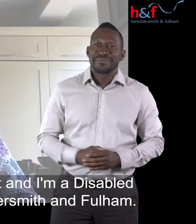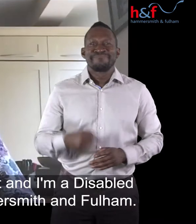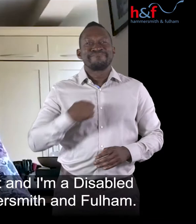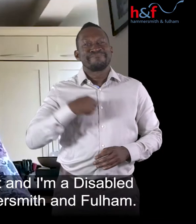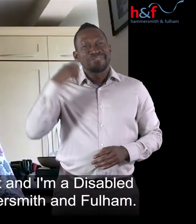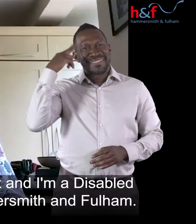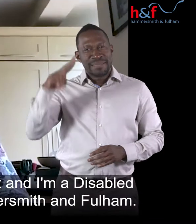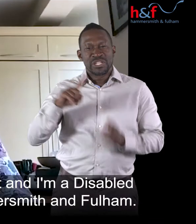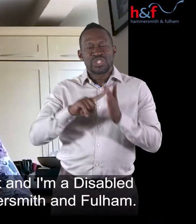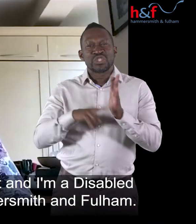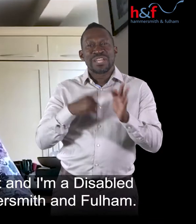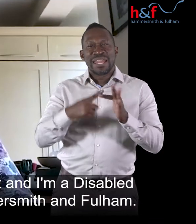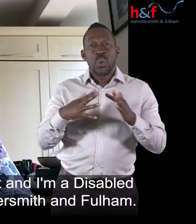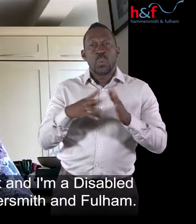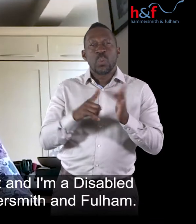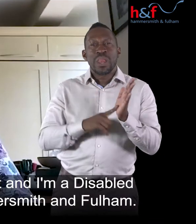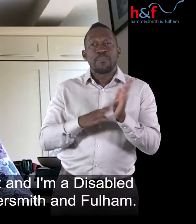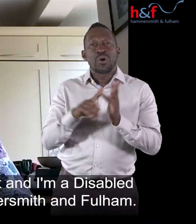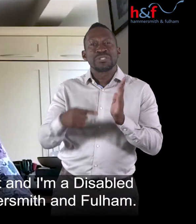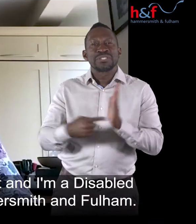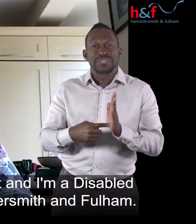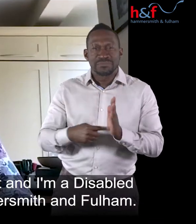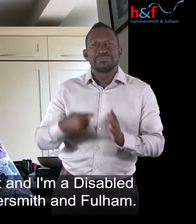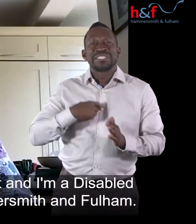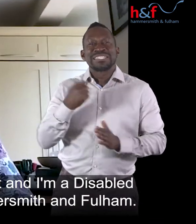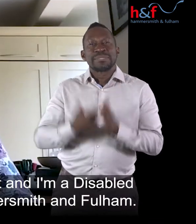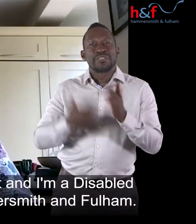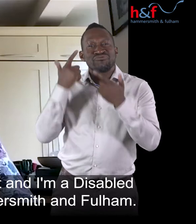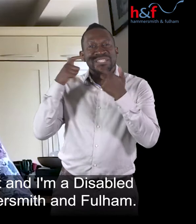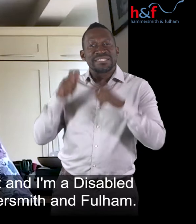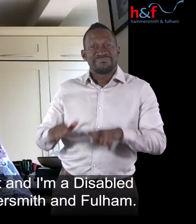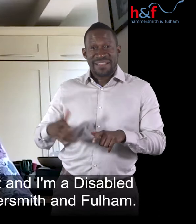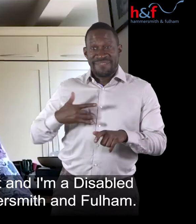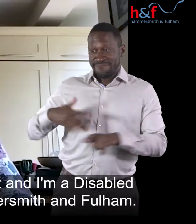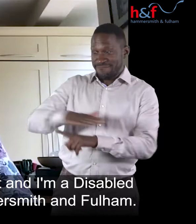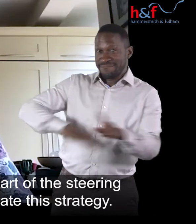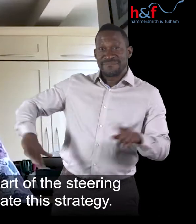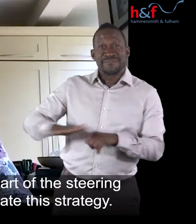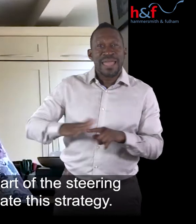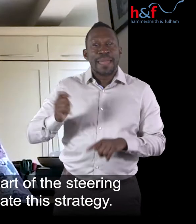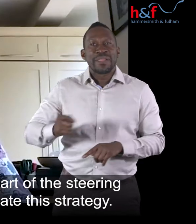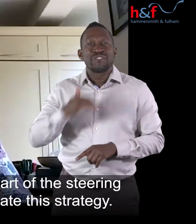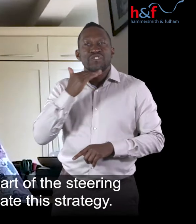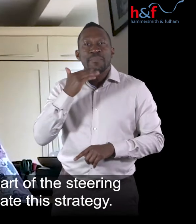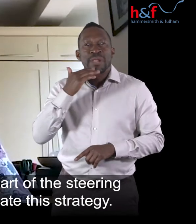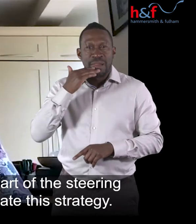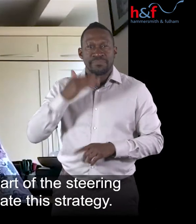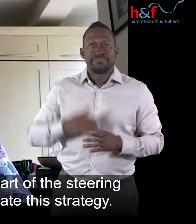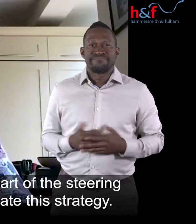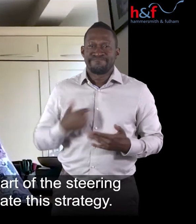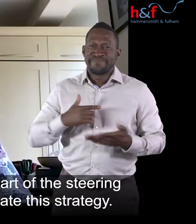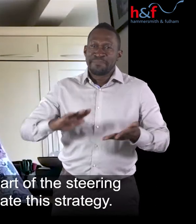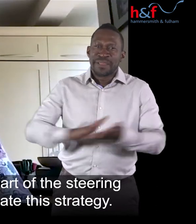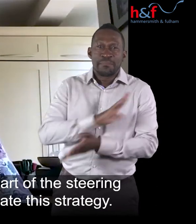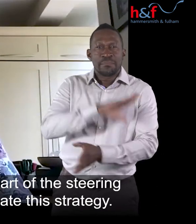My name is Jane Wilmot, and I'm a disabled resident living in the Hammersmith in Fulham. I was delighted to be part